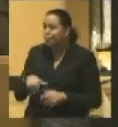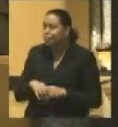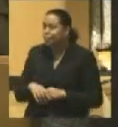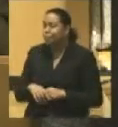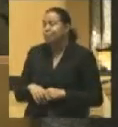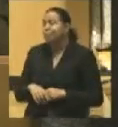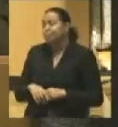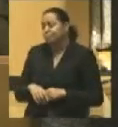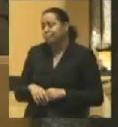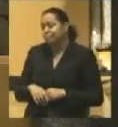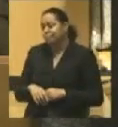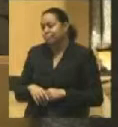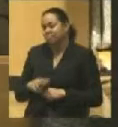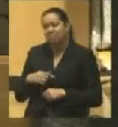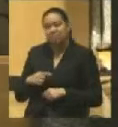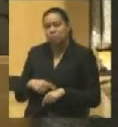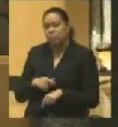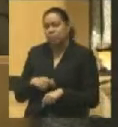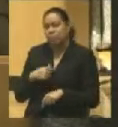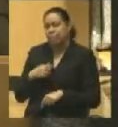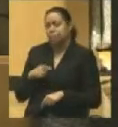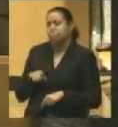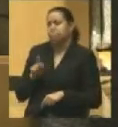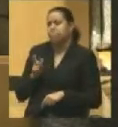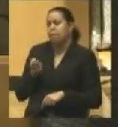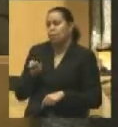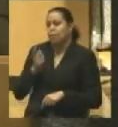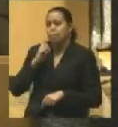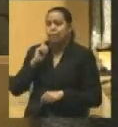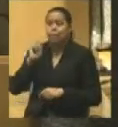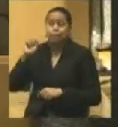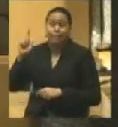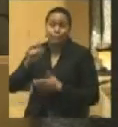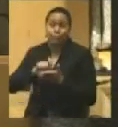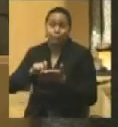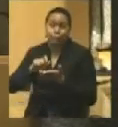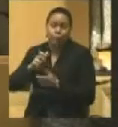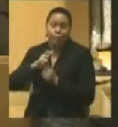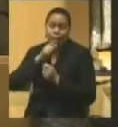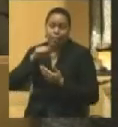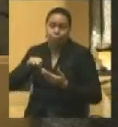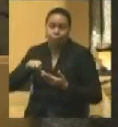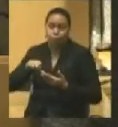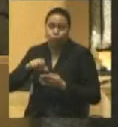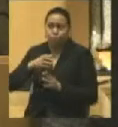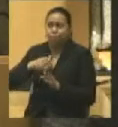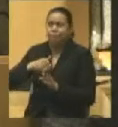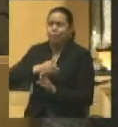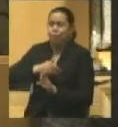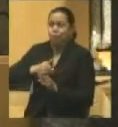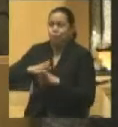I've long been puzzled by a letter that Abraham Lincoln received shortly before those autumn